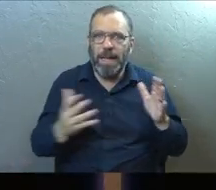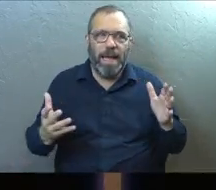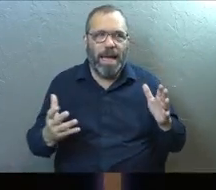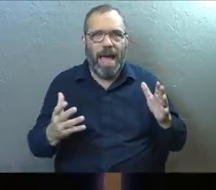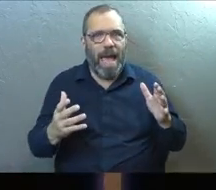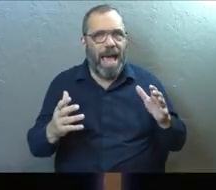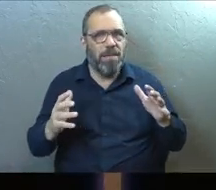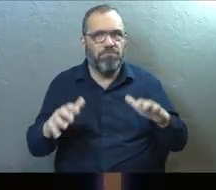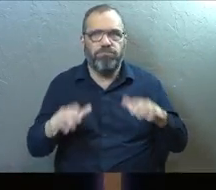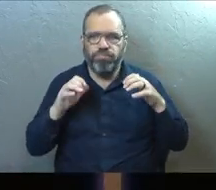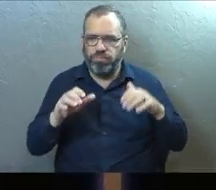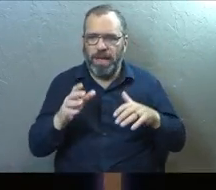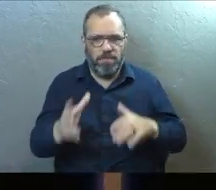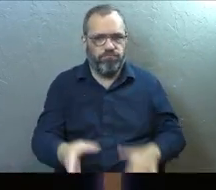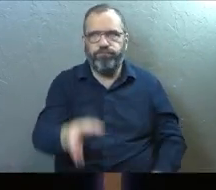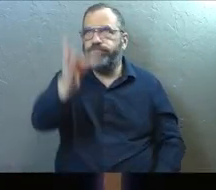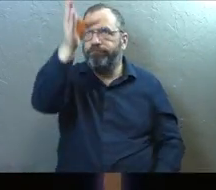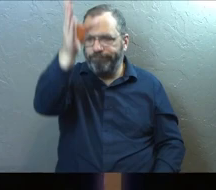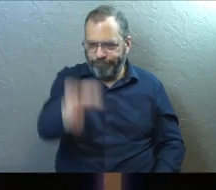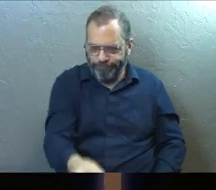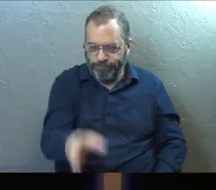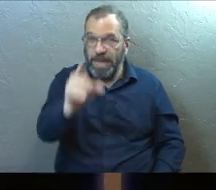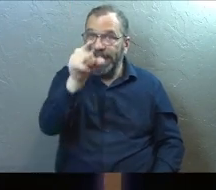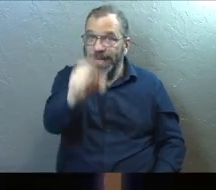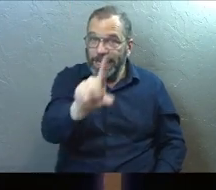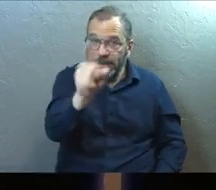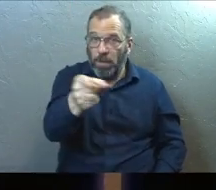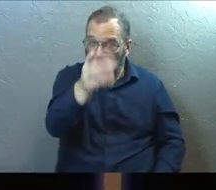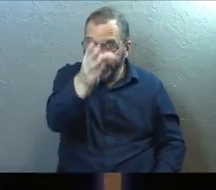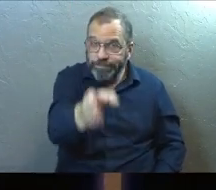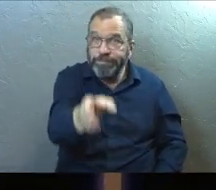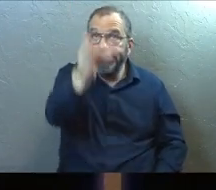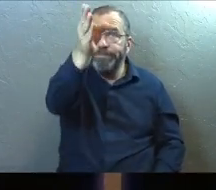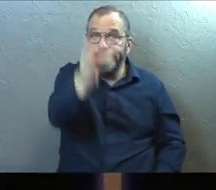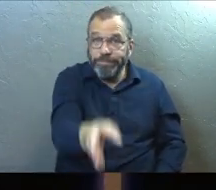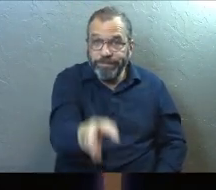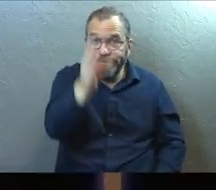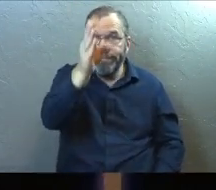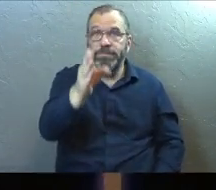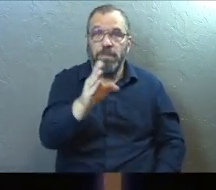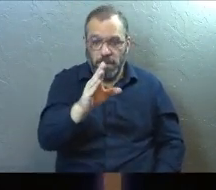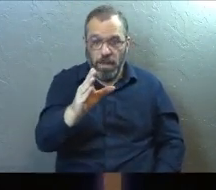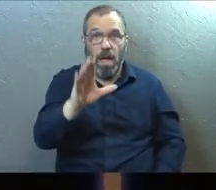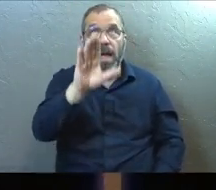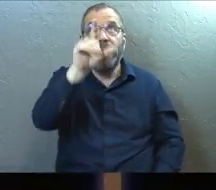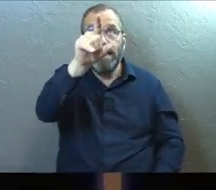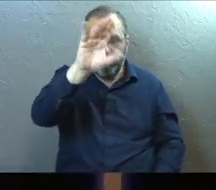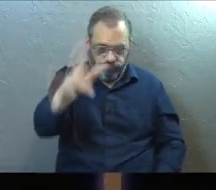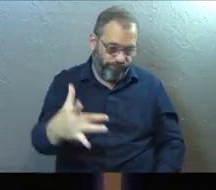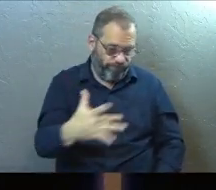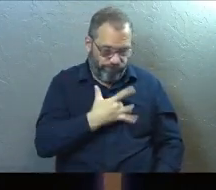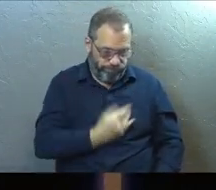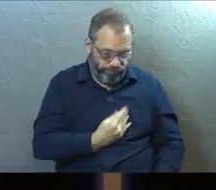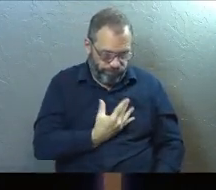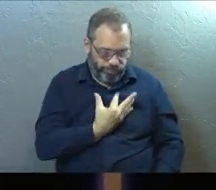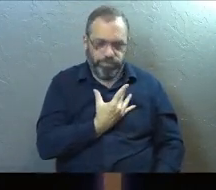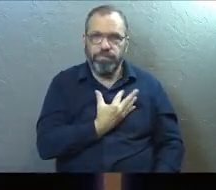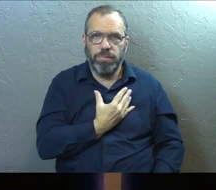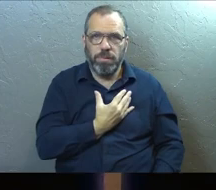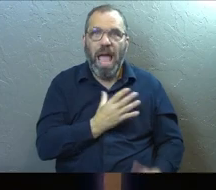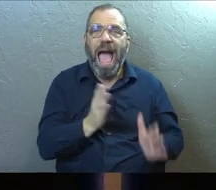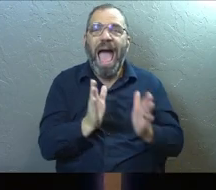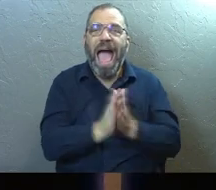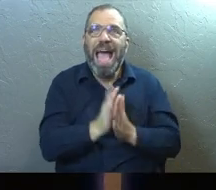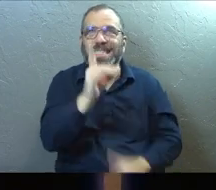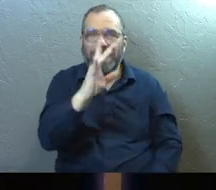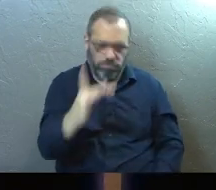it's going to be a massive thing between you and him. He is the only one who can supernaturally light spiritual fire in you again. You got to ask him